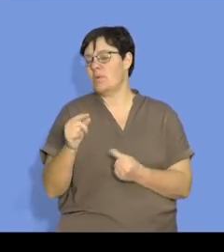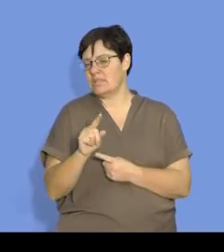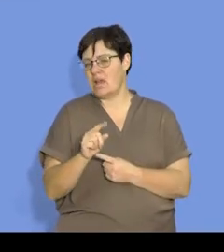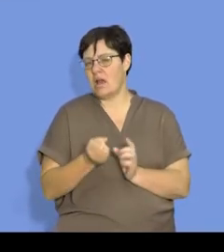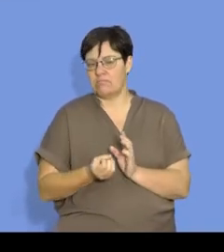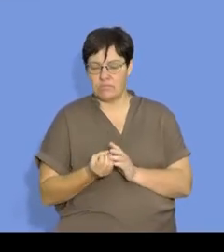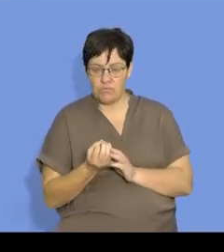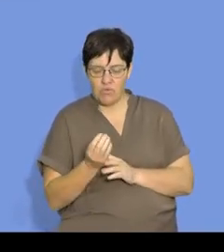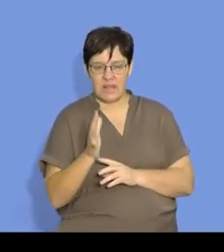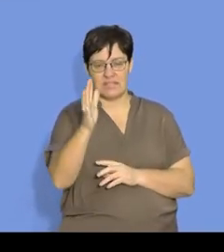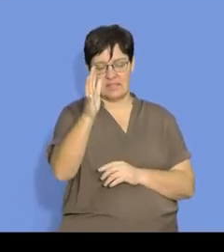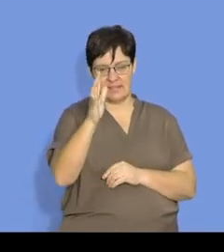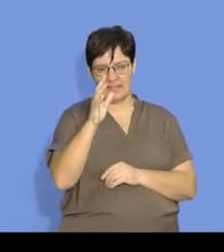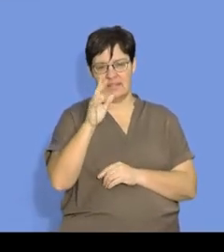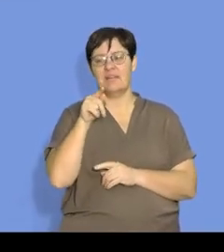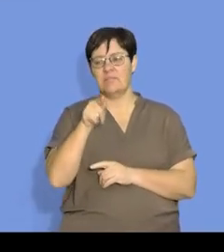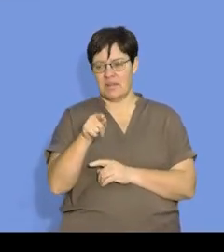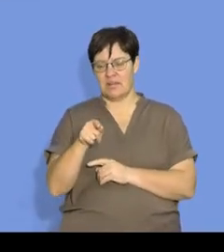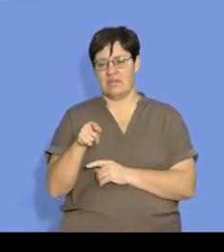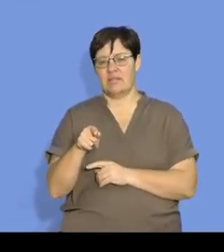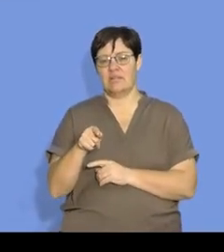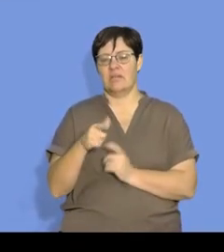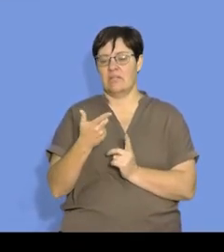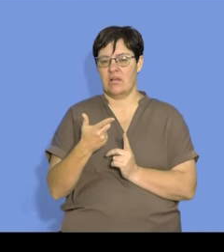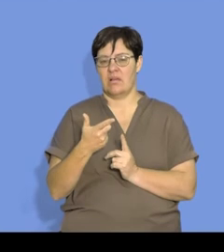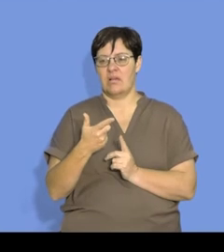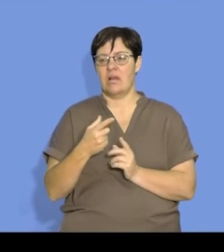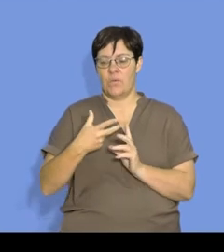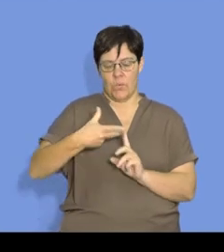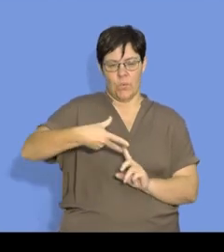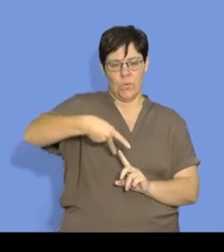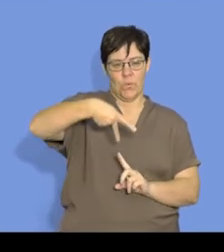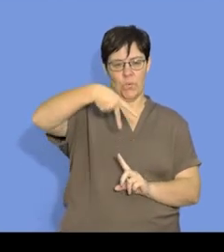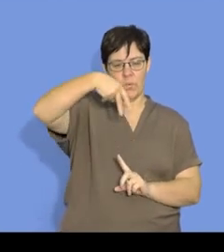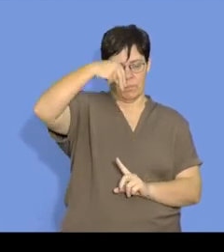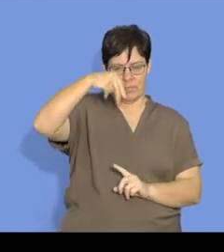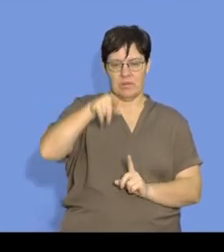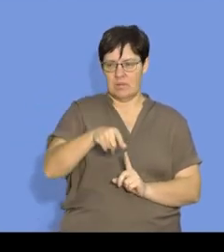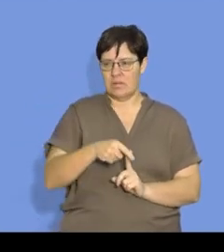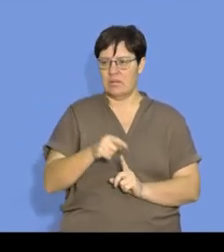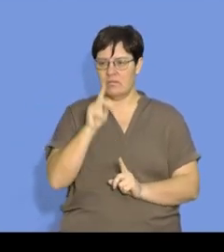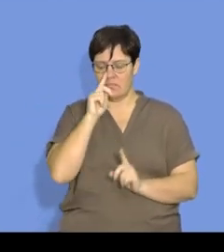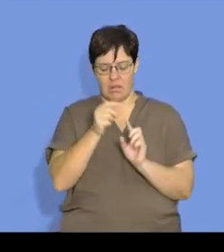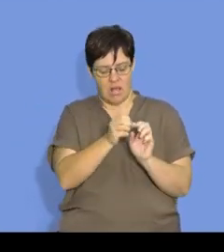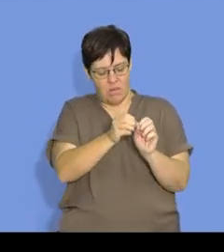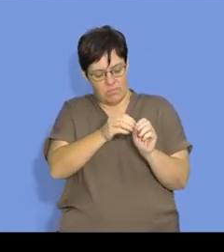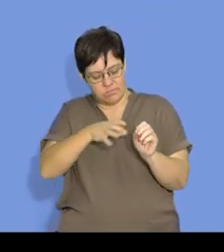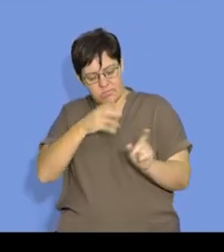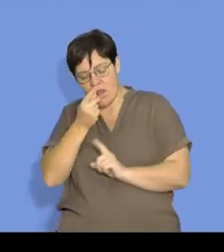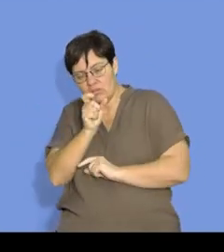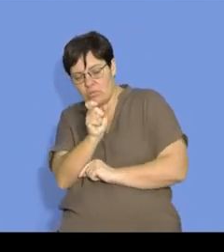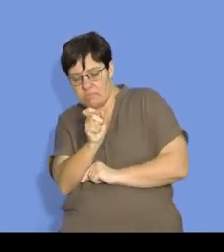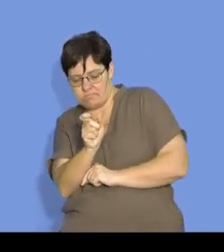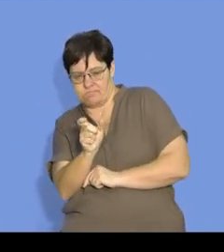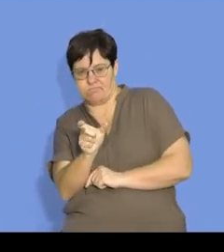and that will, it will be released into a syringe, and that syringe will then show how